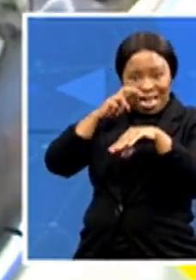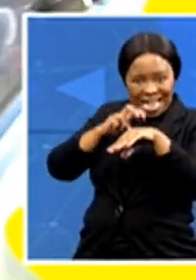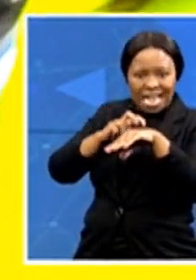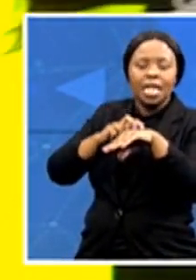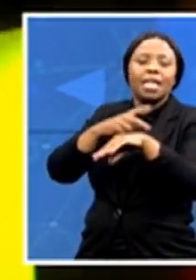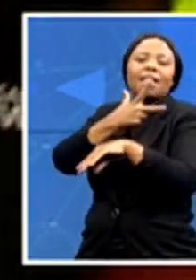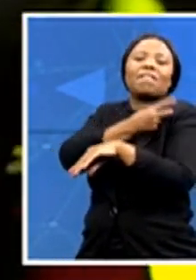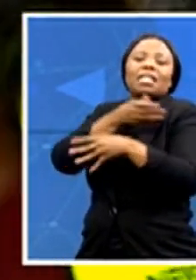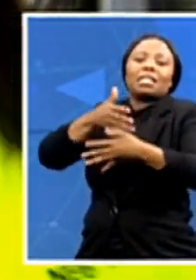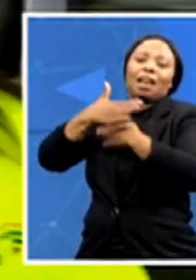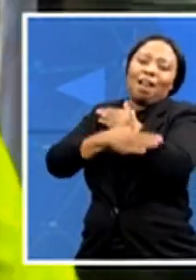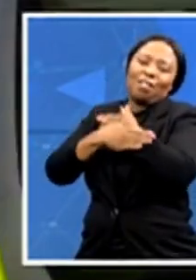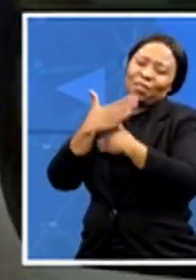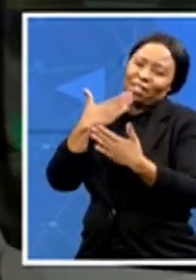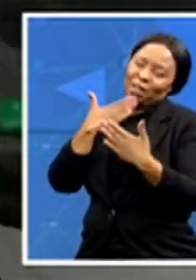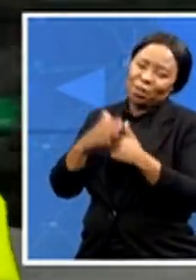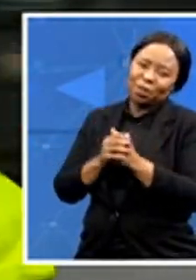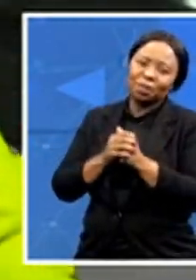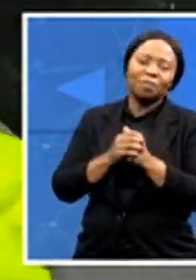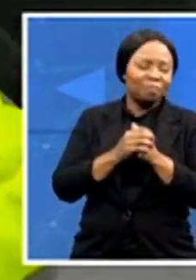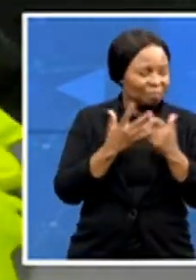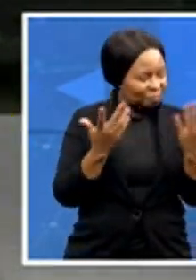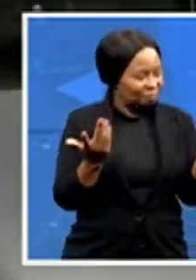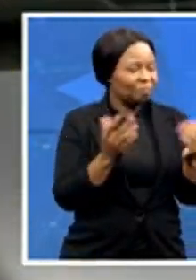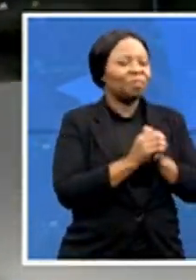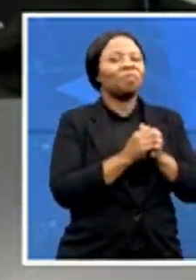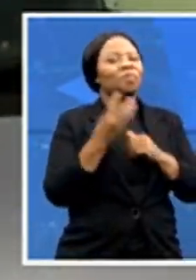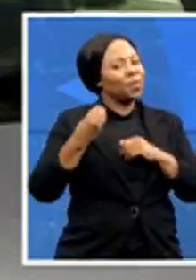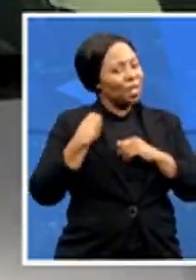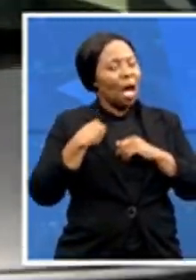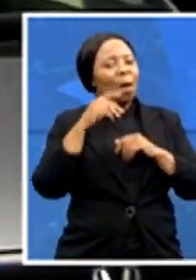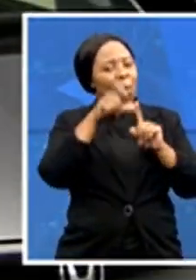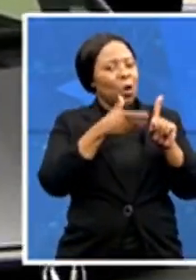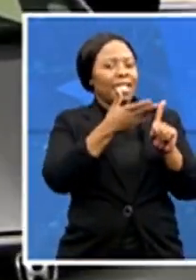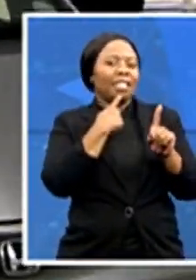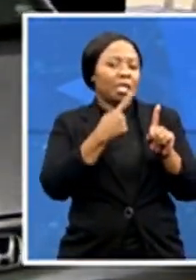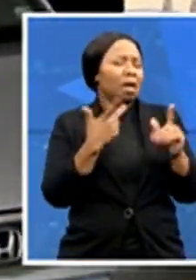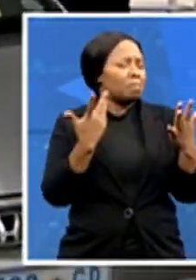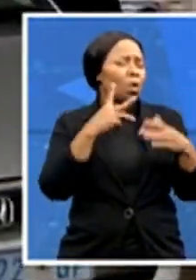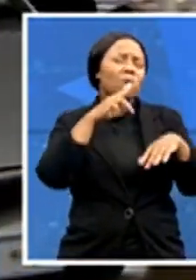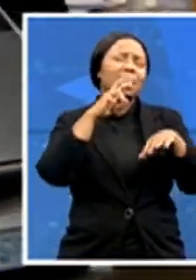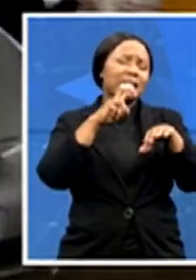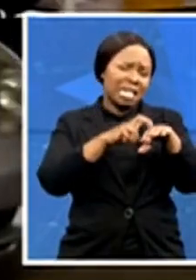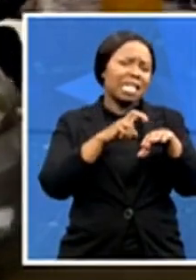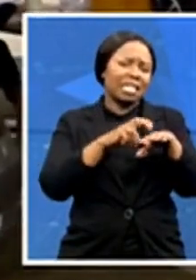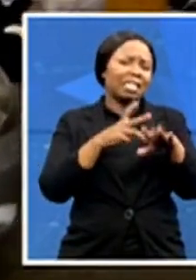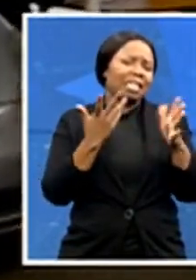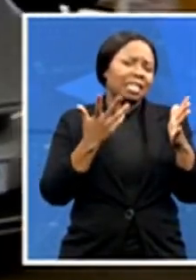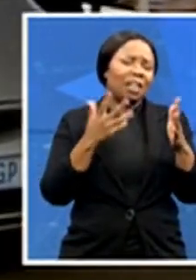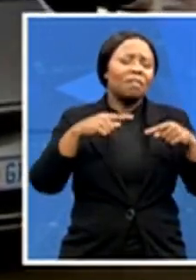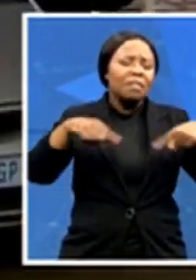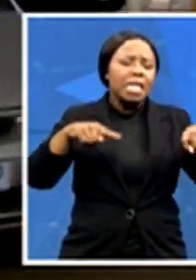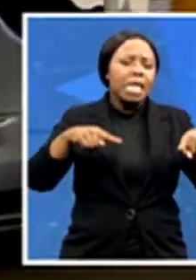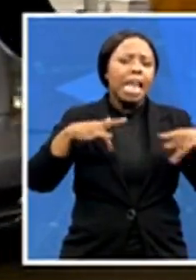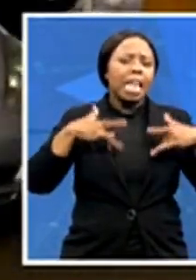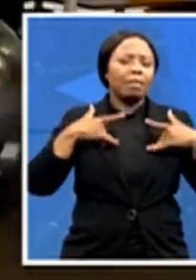There you have it. One young person saying that this is needed. She is tired of living in fear and that, you know, she wants to be